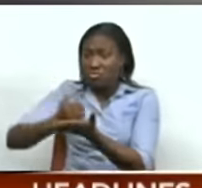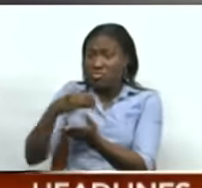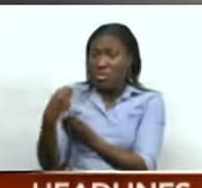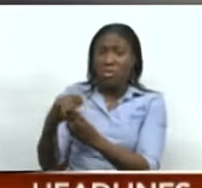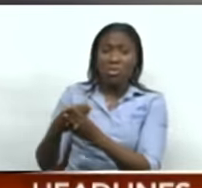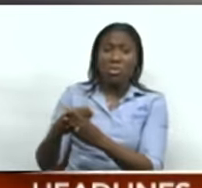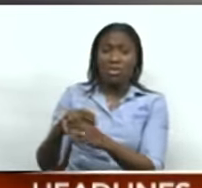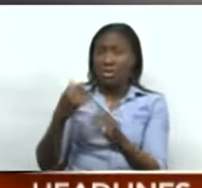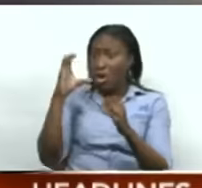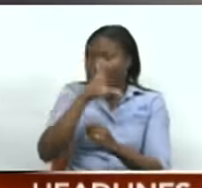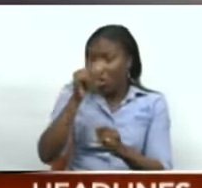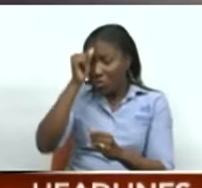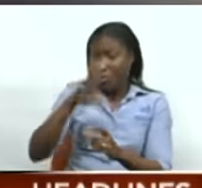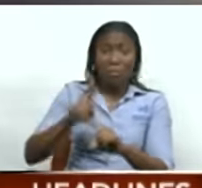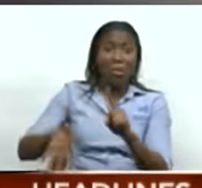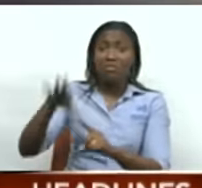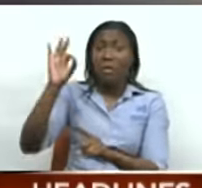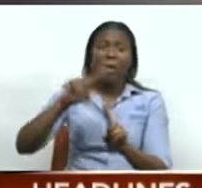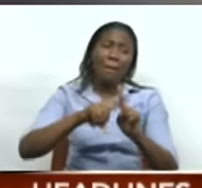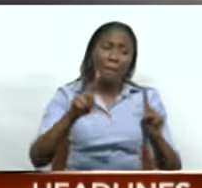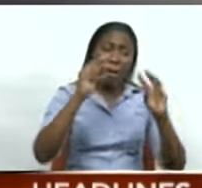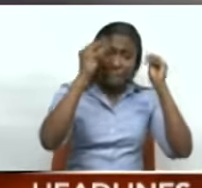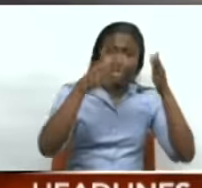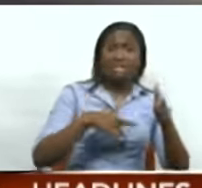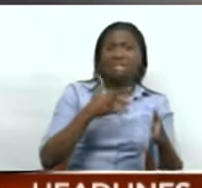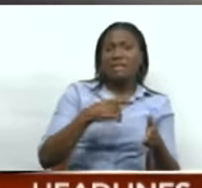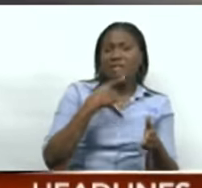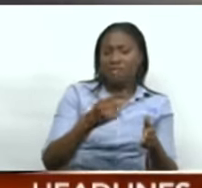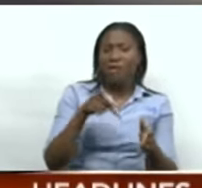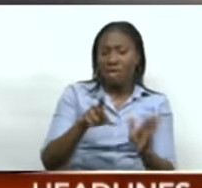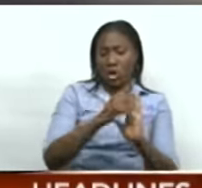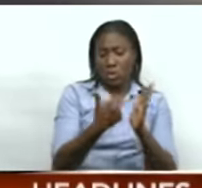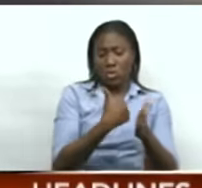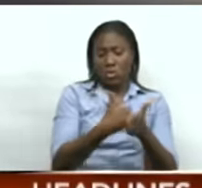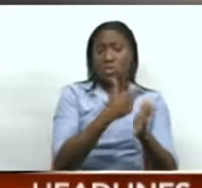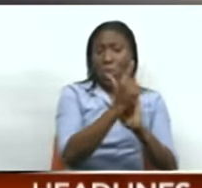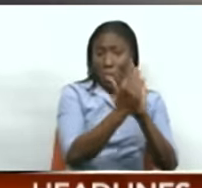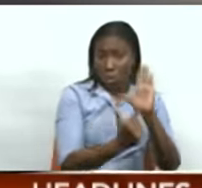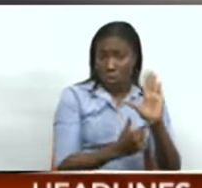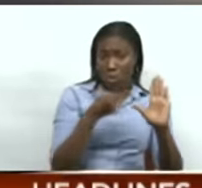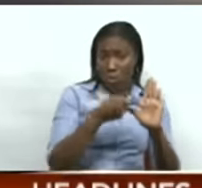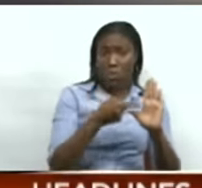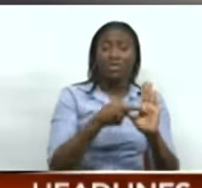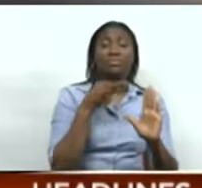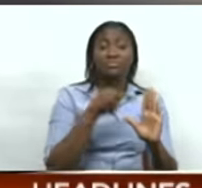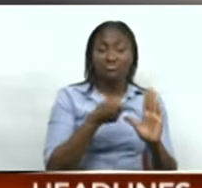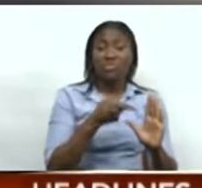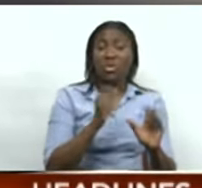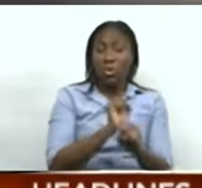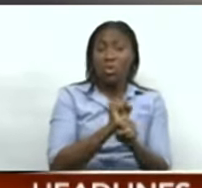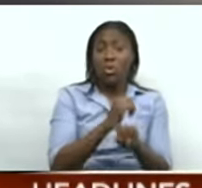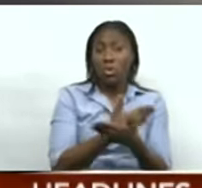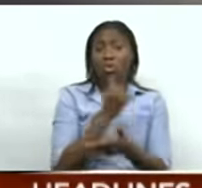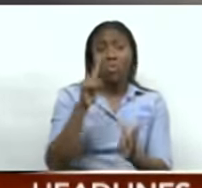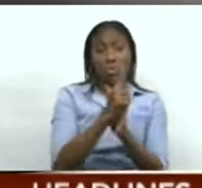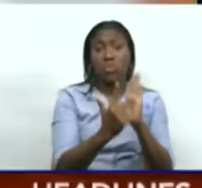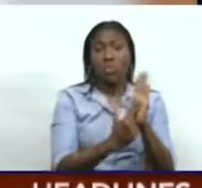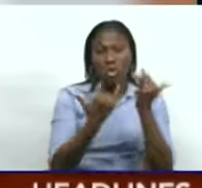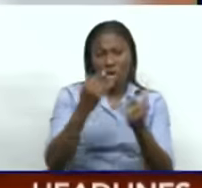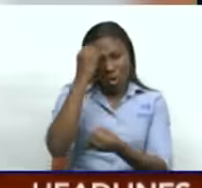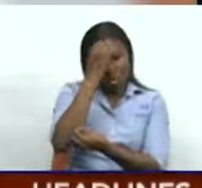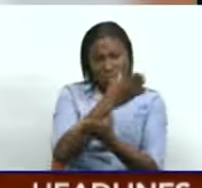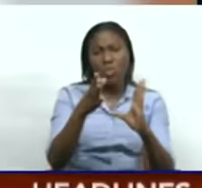The minister also could not comment on the revelation that a police officer was a client of the then 16-year-old victim. Akash Samru has his story.